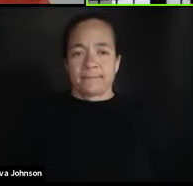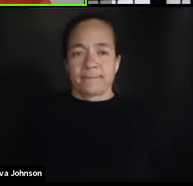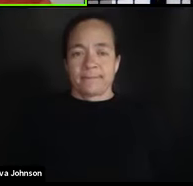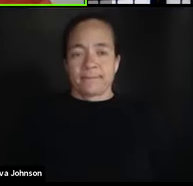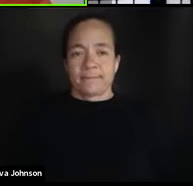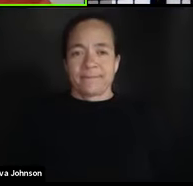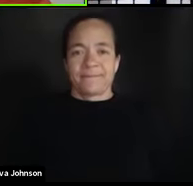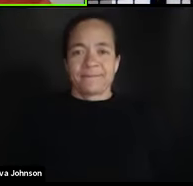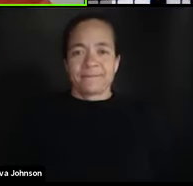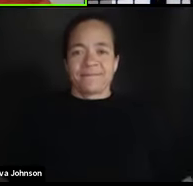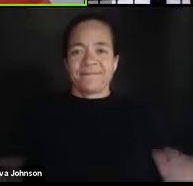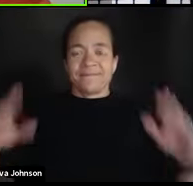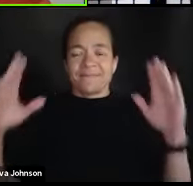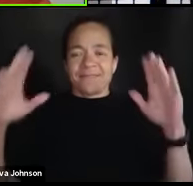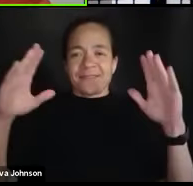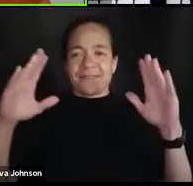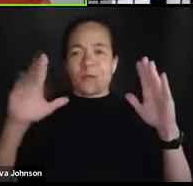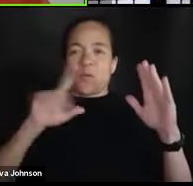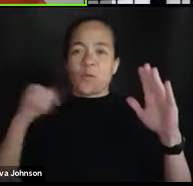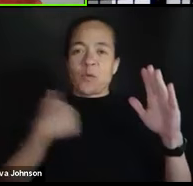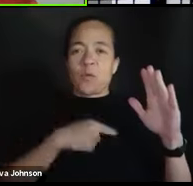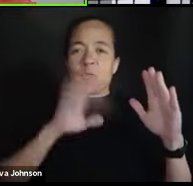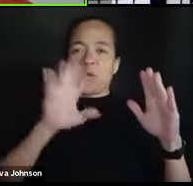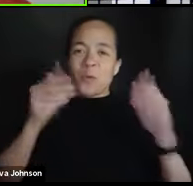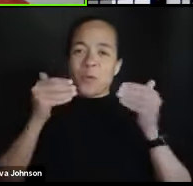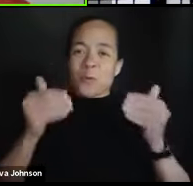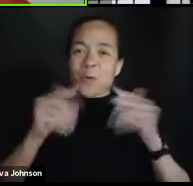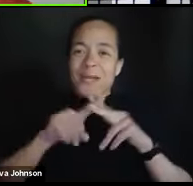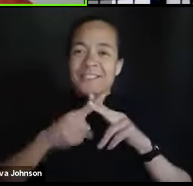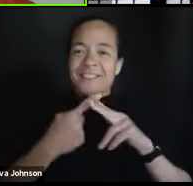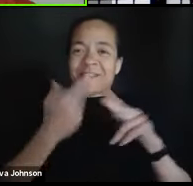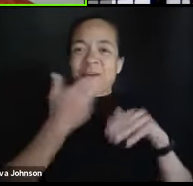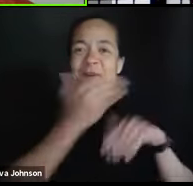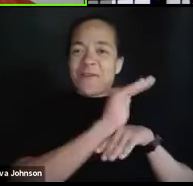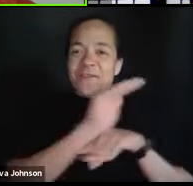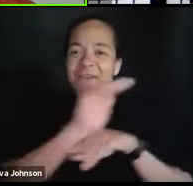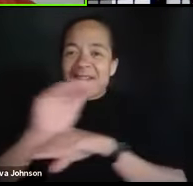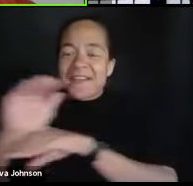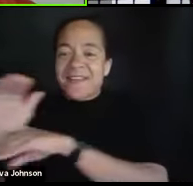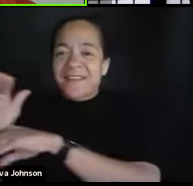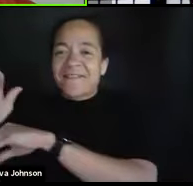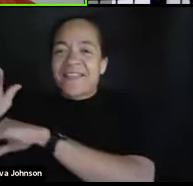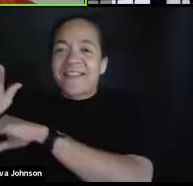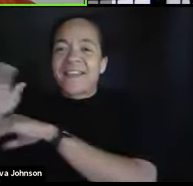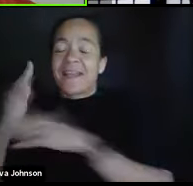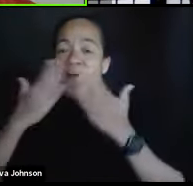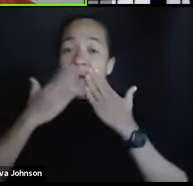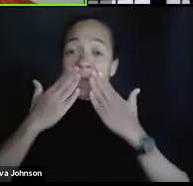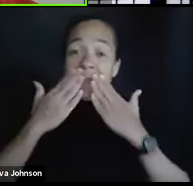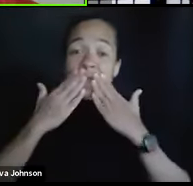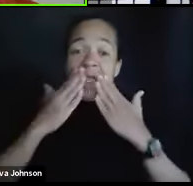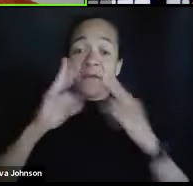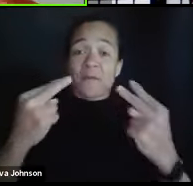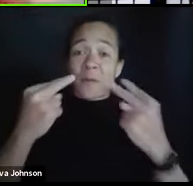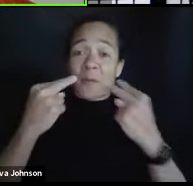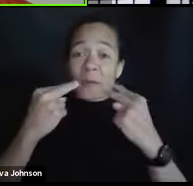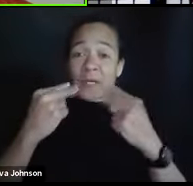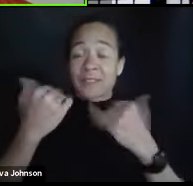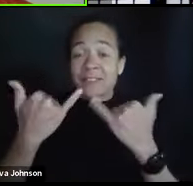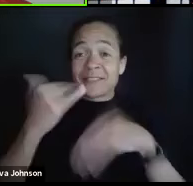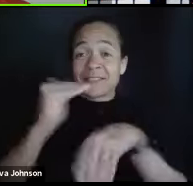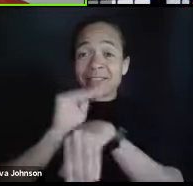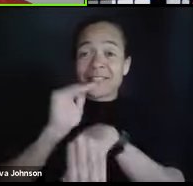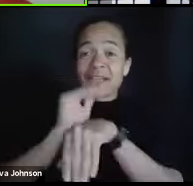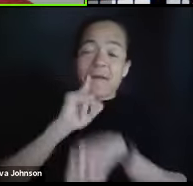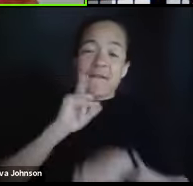All righty. Well, let's go ahead and get started. Good evening, everybody. Thank you for joining us tonight for the official